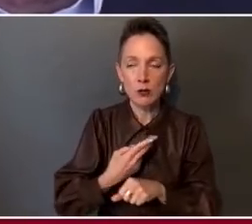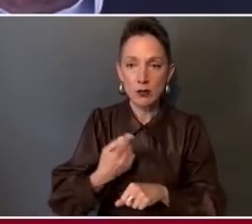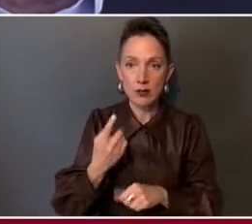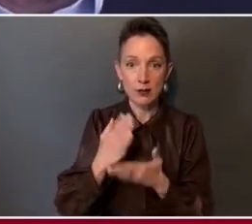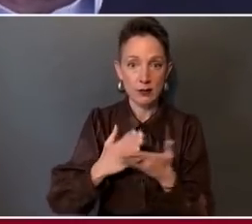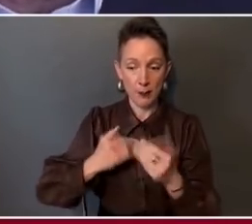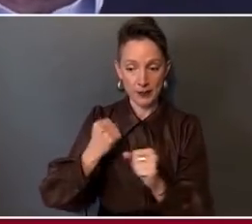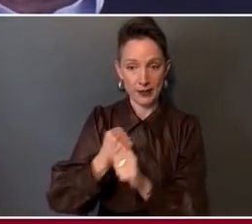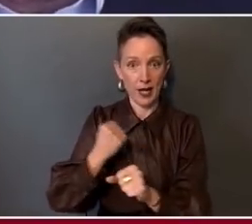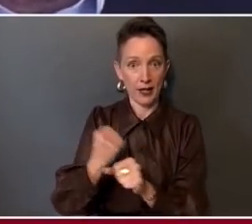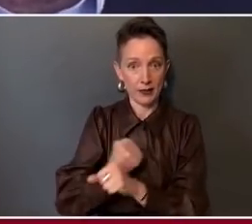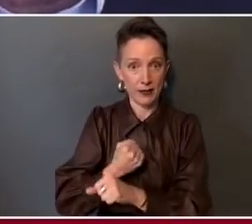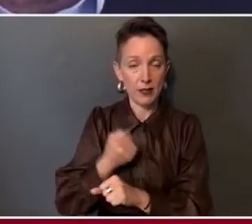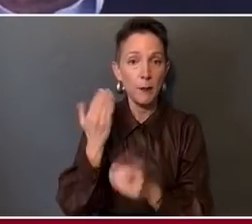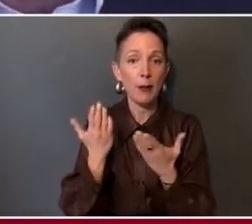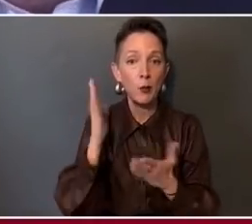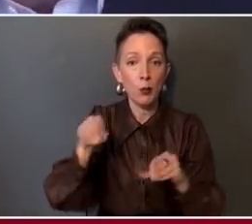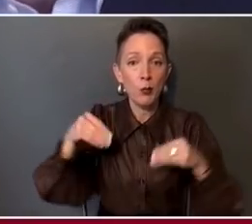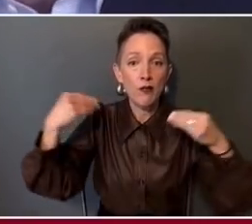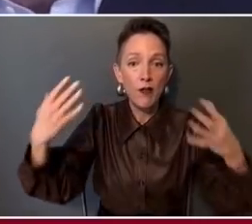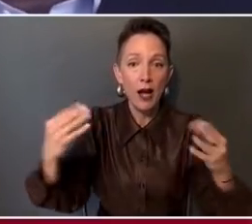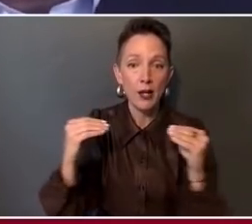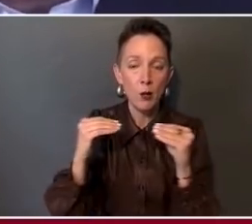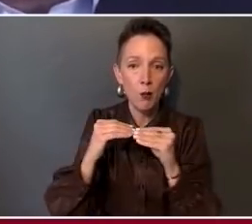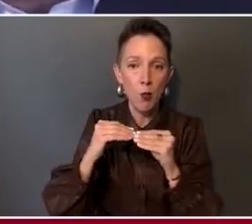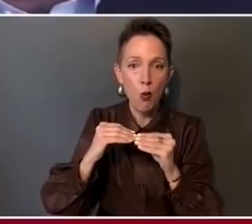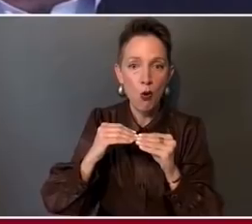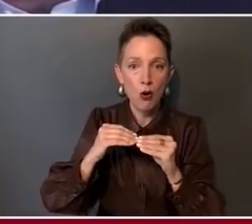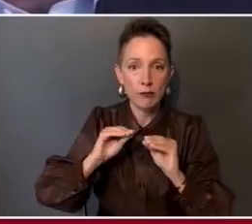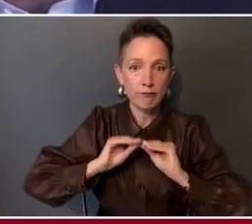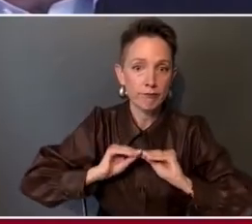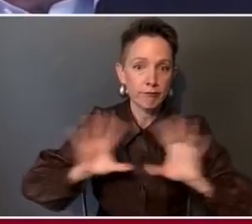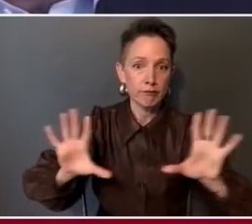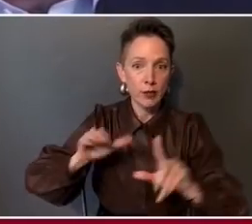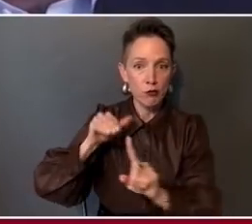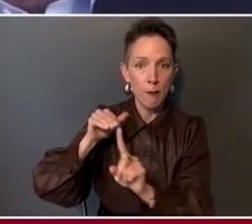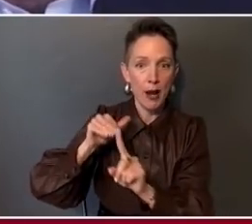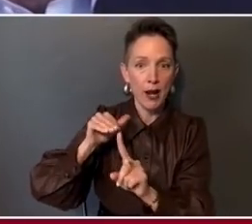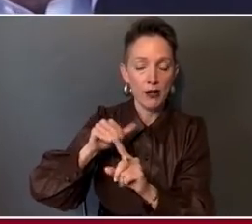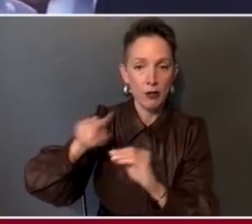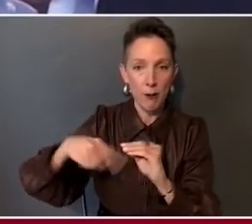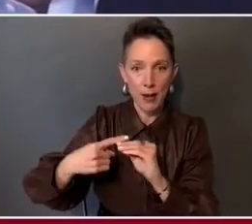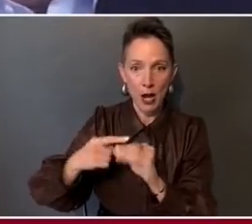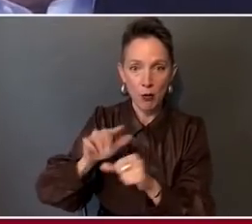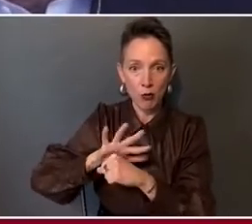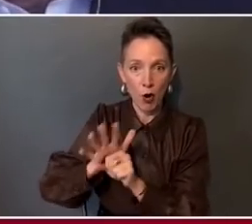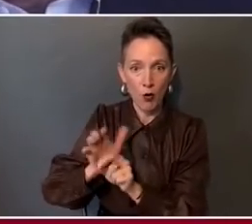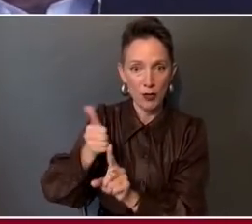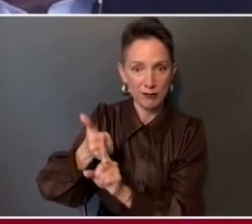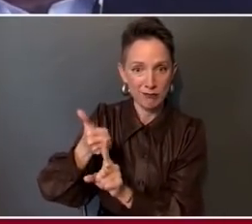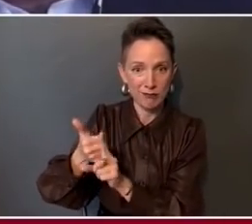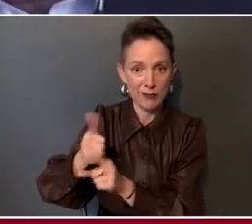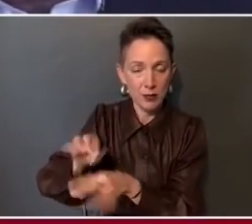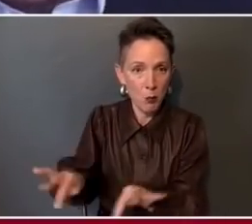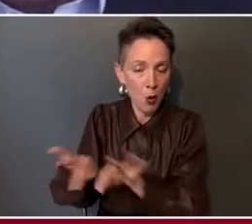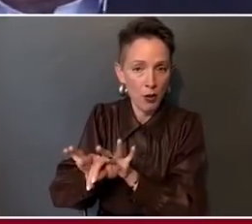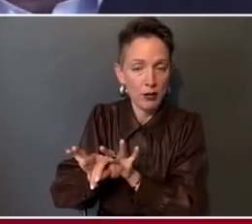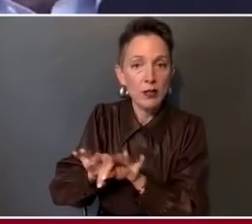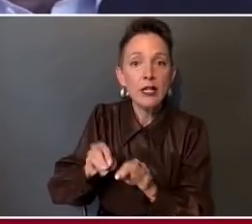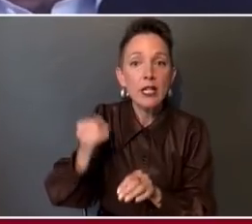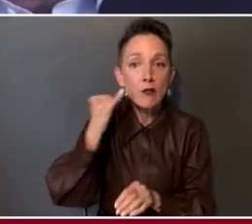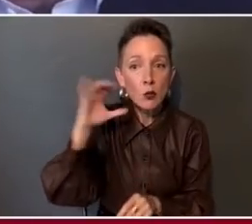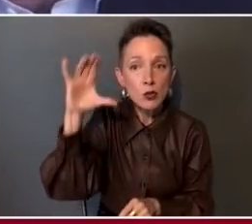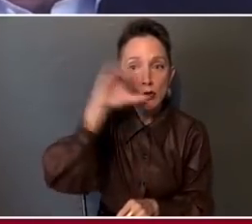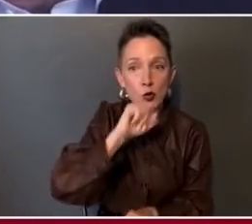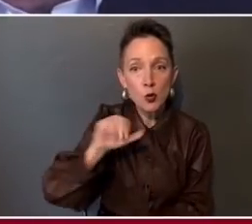may even provide a more stark reminder of the importance of COVID. If you assume that the Delta surge